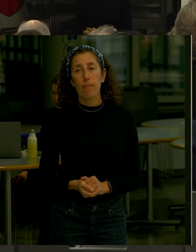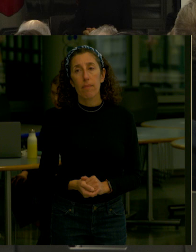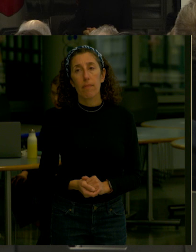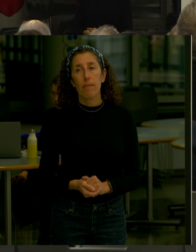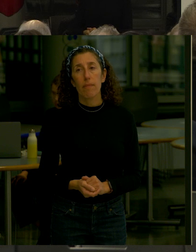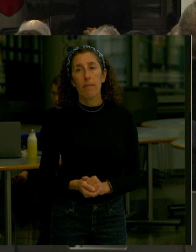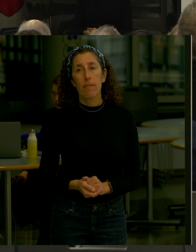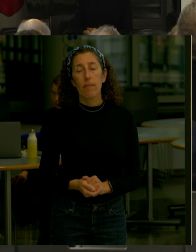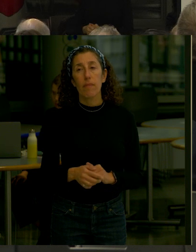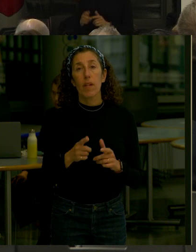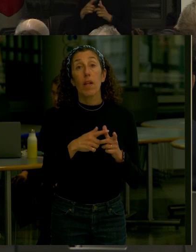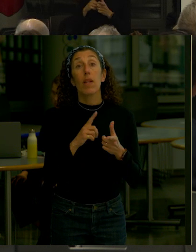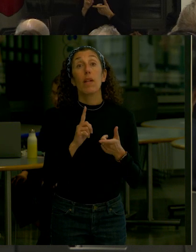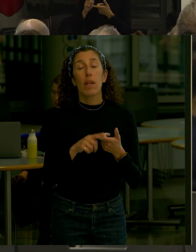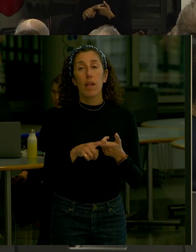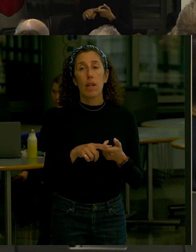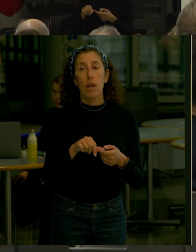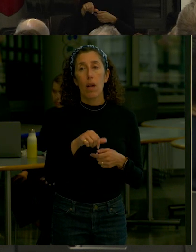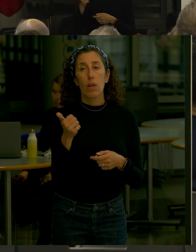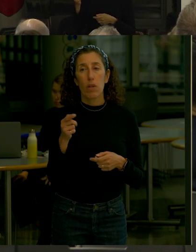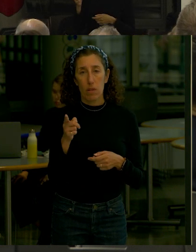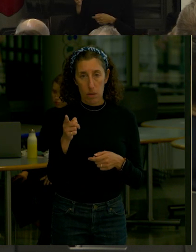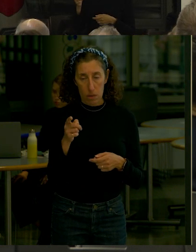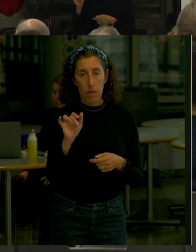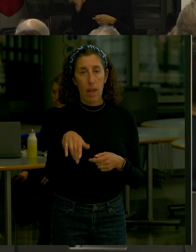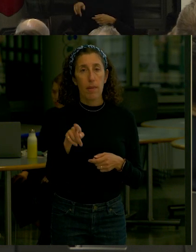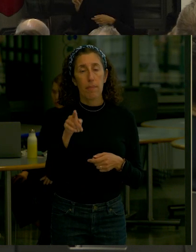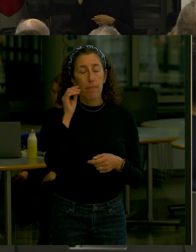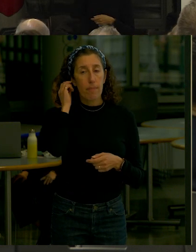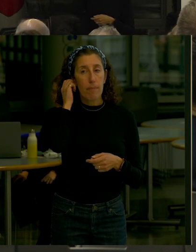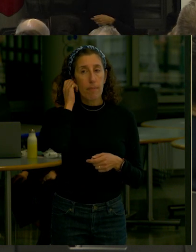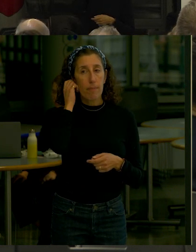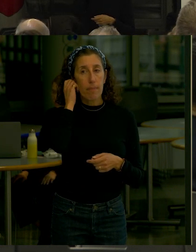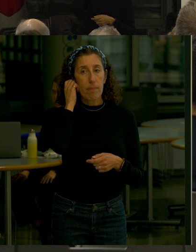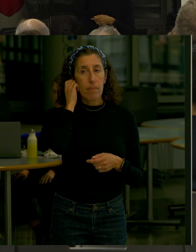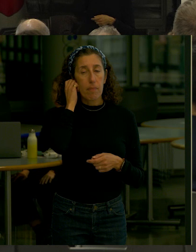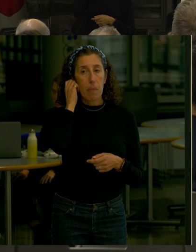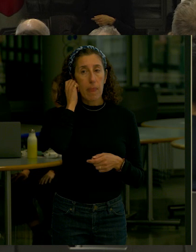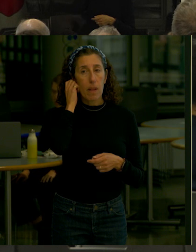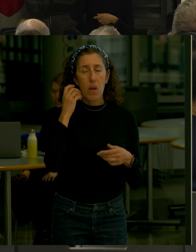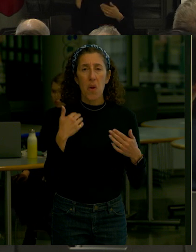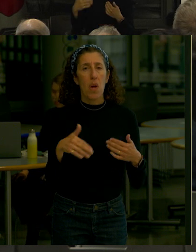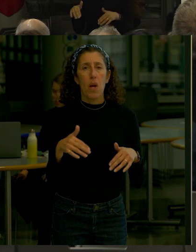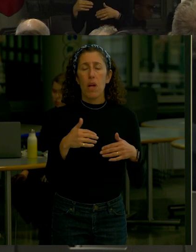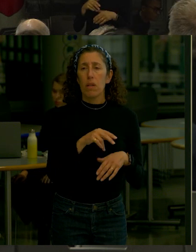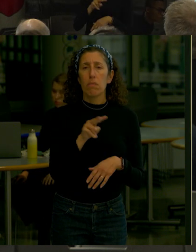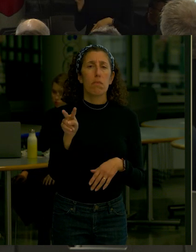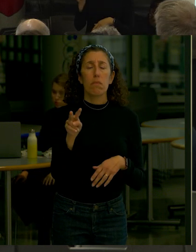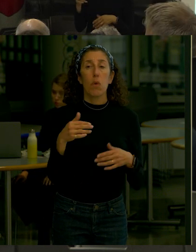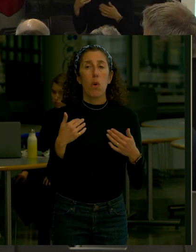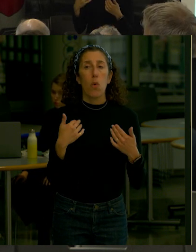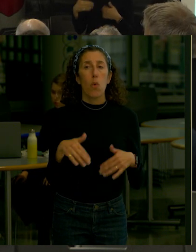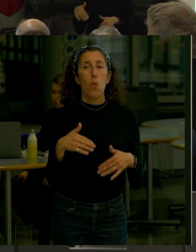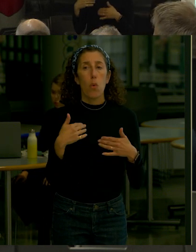that's and then the next one I think there was a yeah that that's that's pretty harsh that's yeah